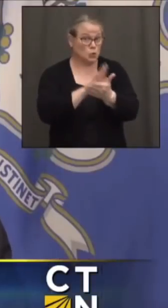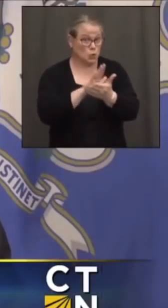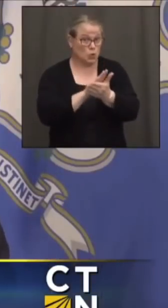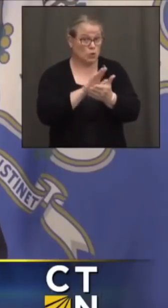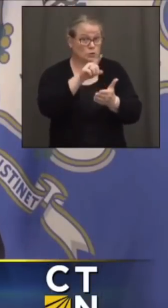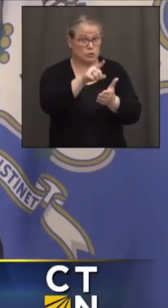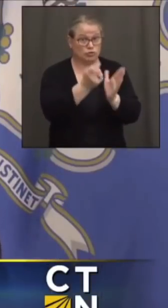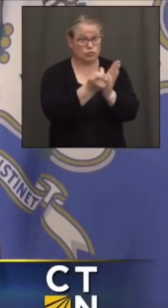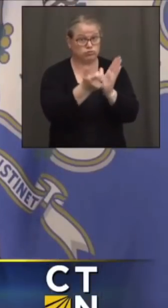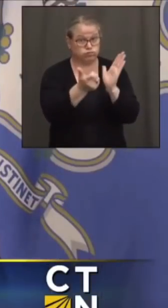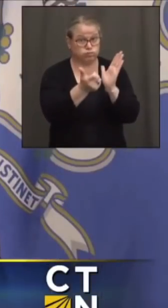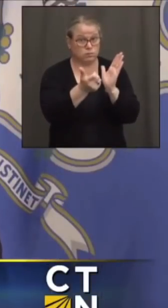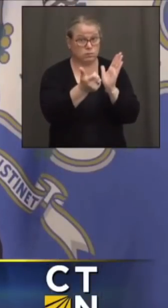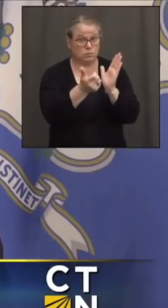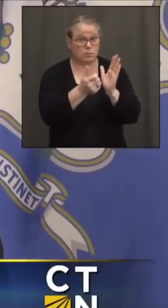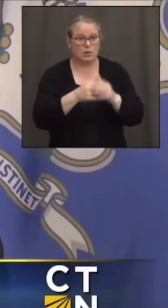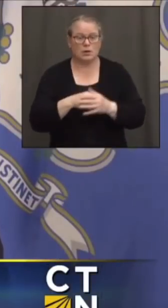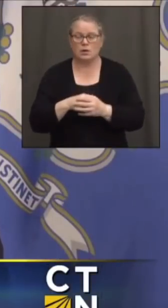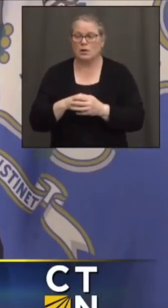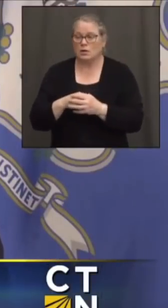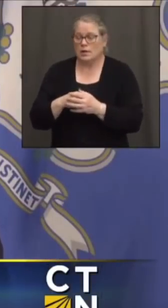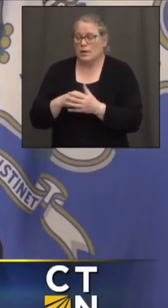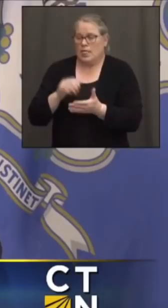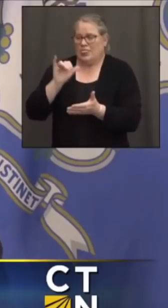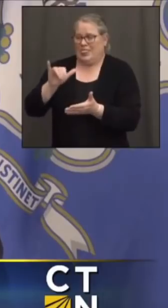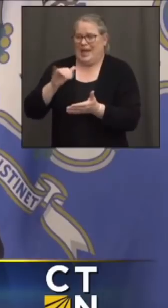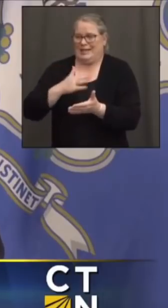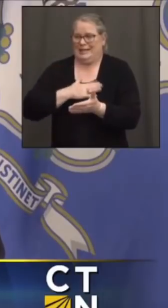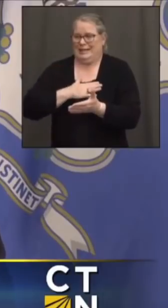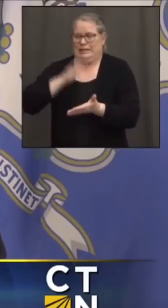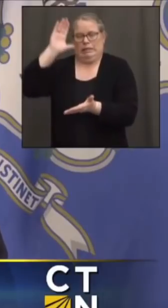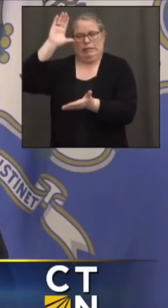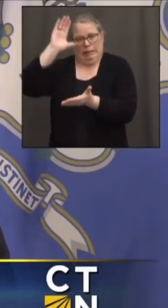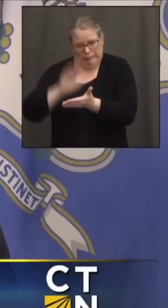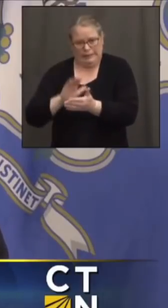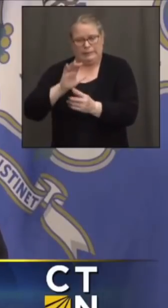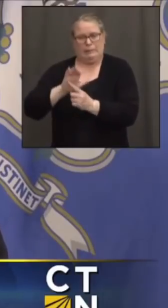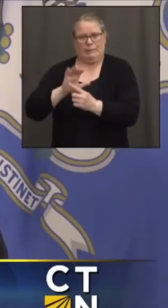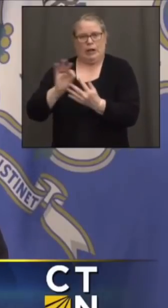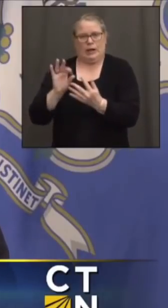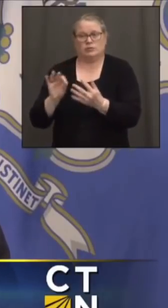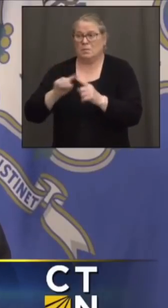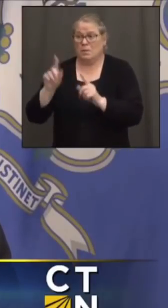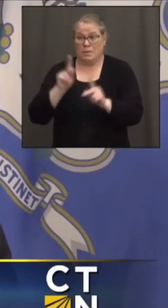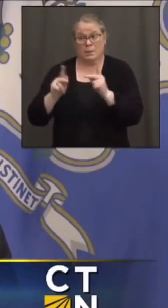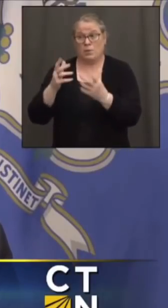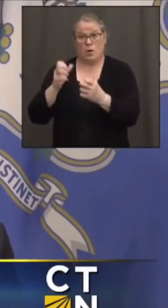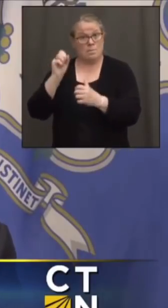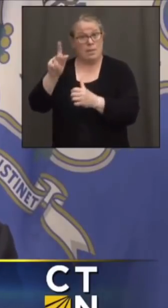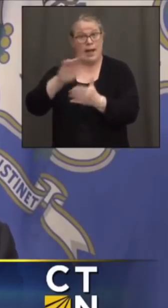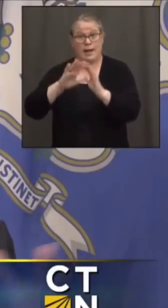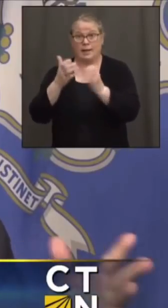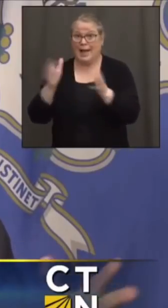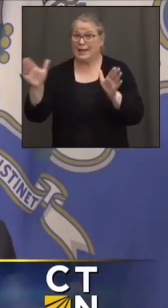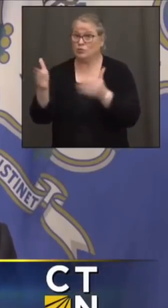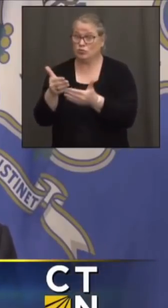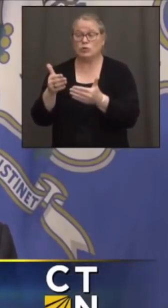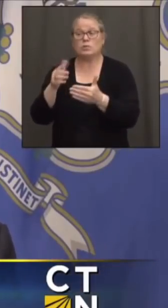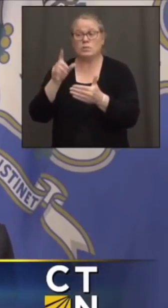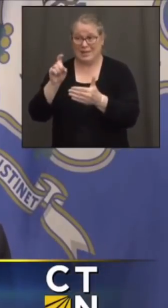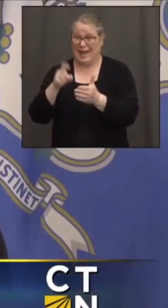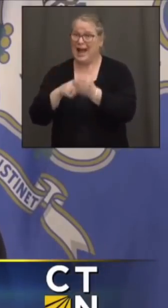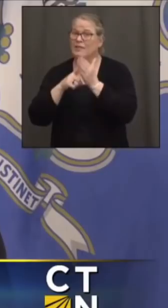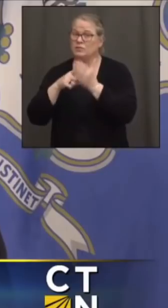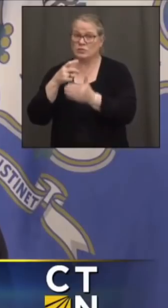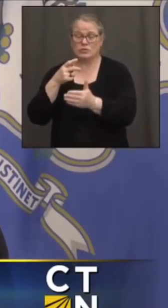It's my least popular option, but I think people have got to be vaccinated getting back into that classroom. I'm going to have a hard time getting teachers